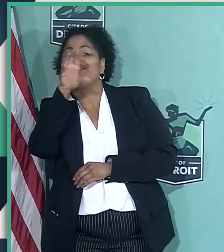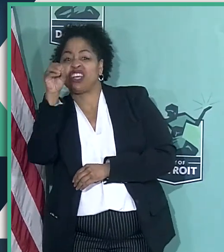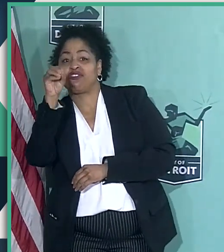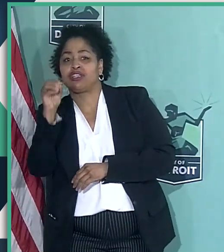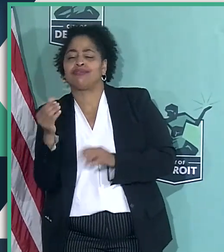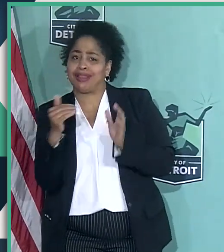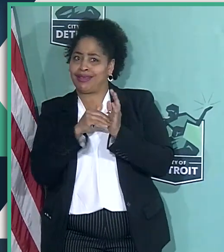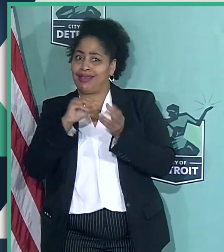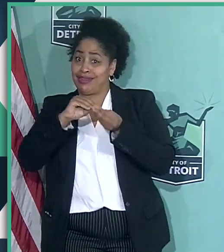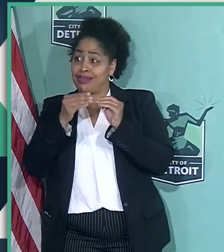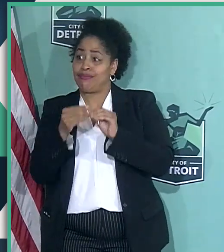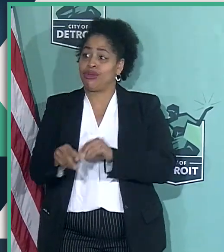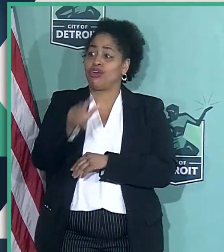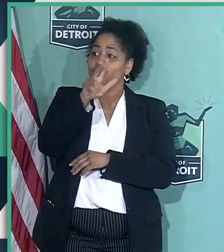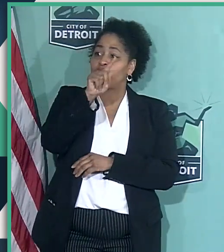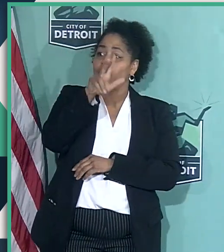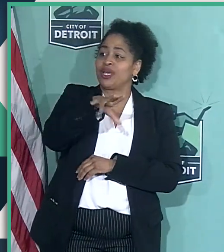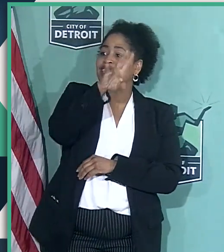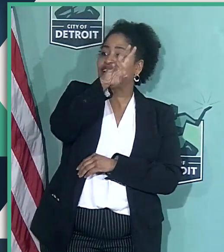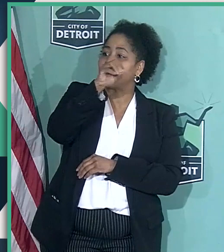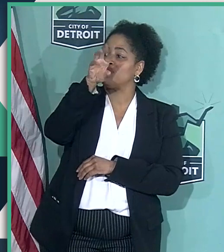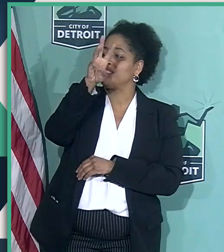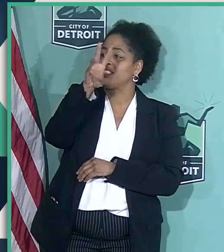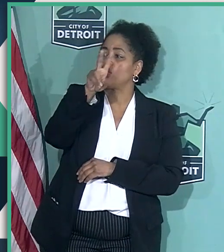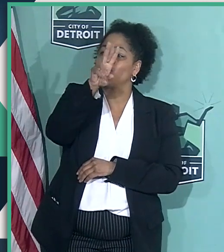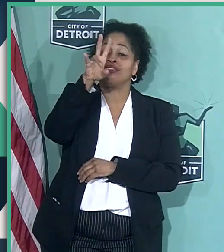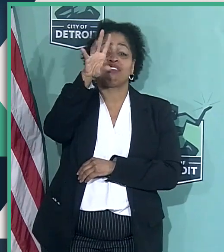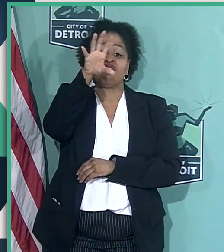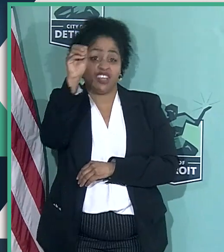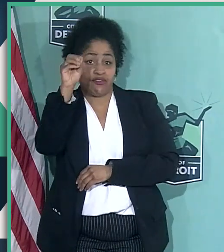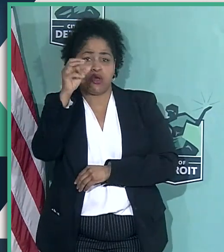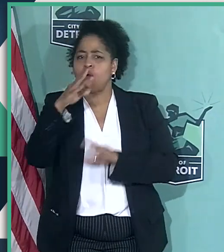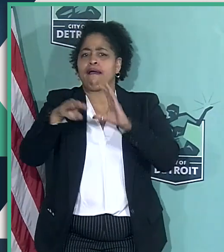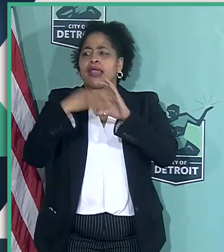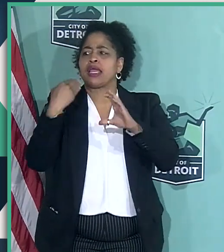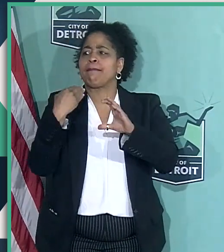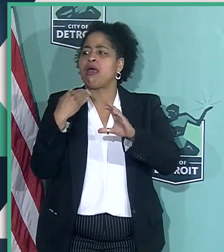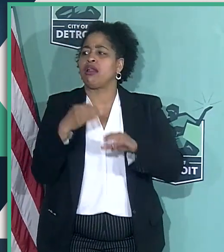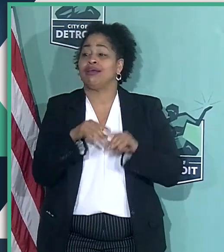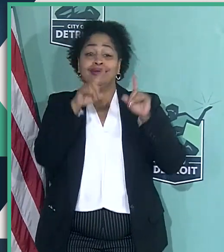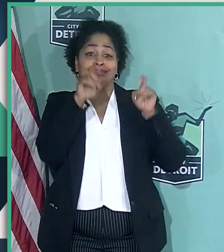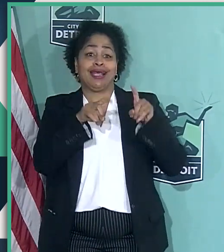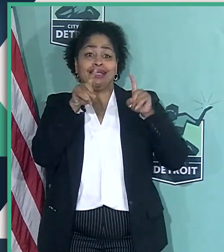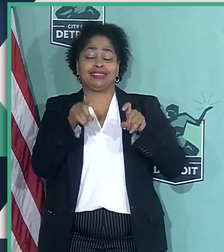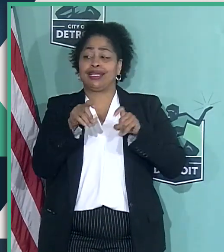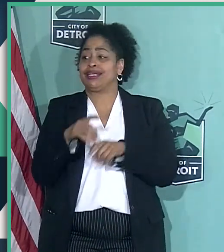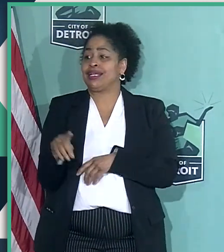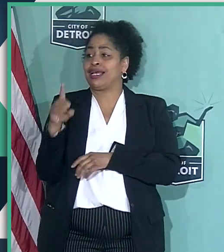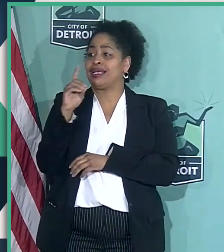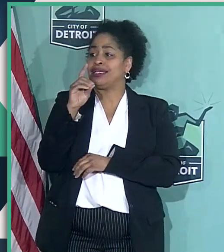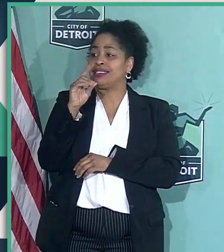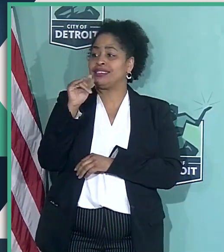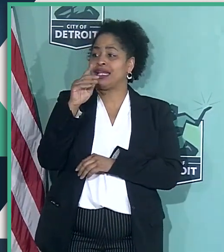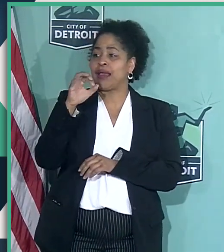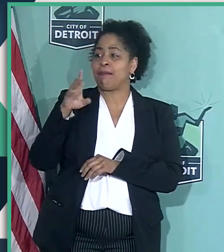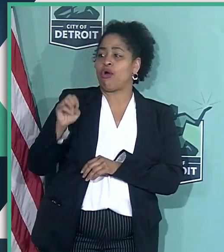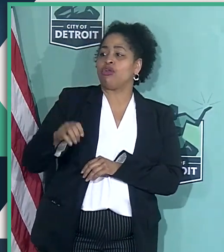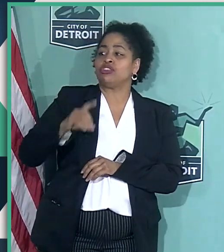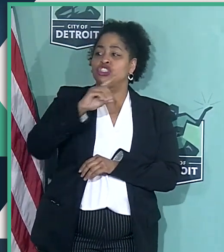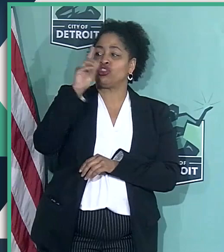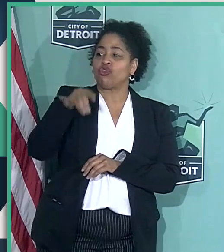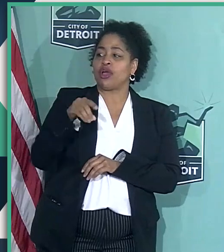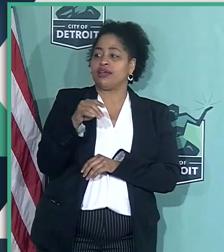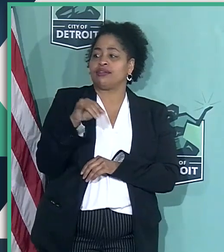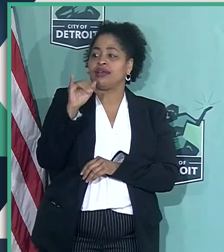or email us at testing at dabledetroitinc.com. So